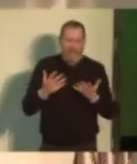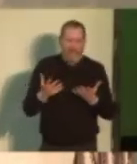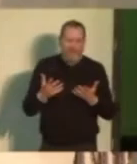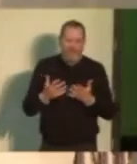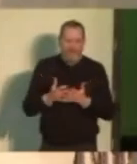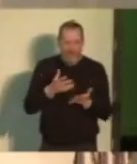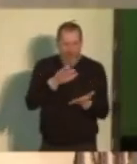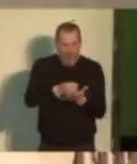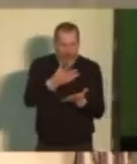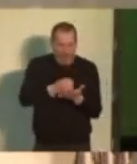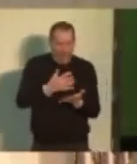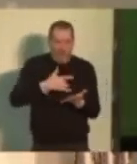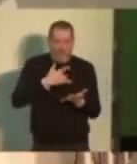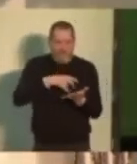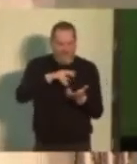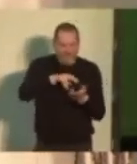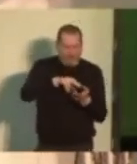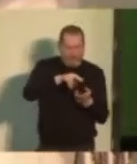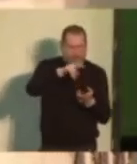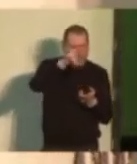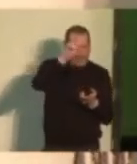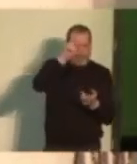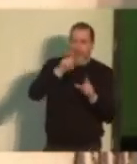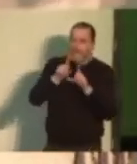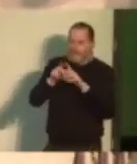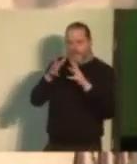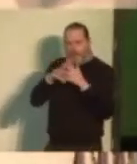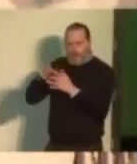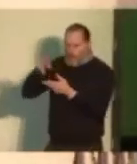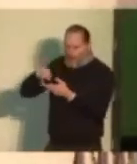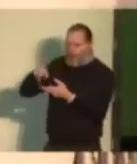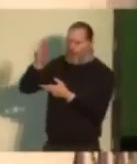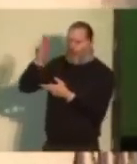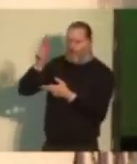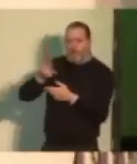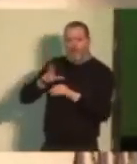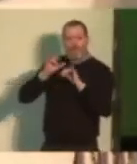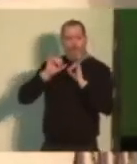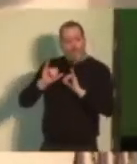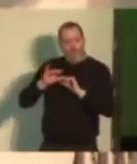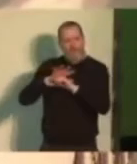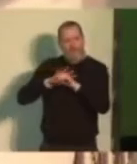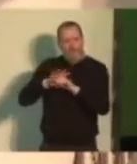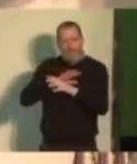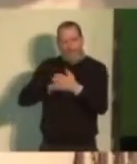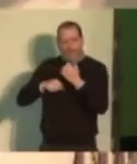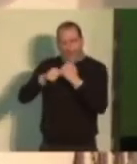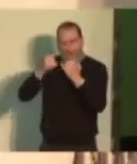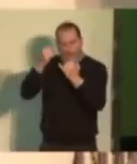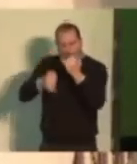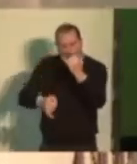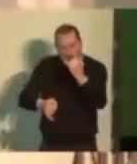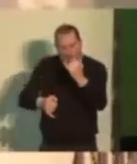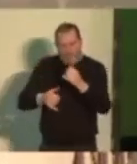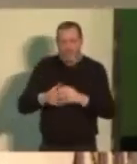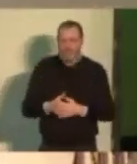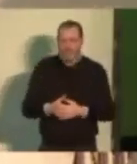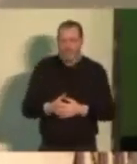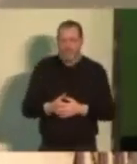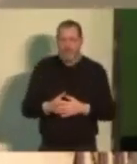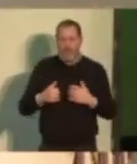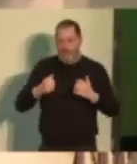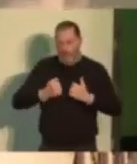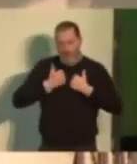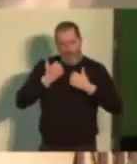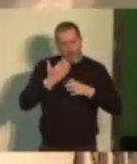inflation that you and we are going through is making a bad situation worse. Our job